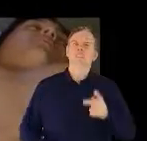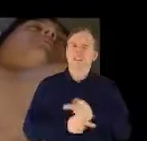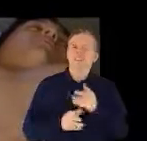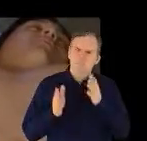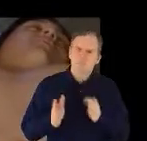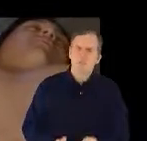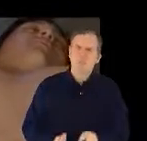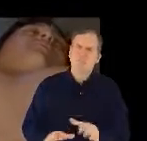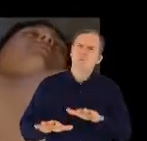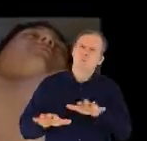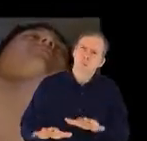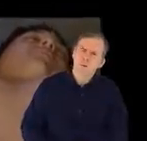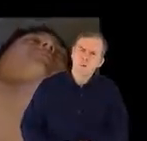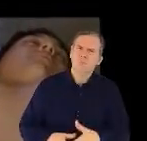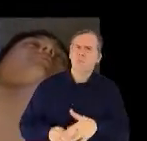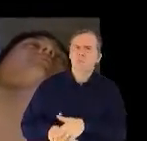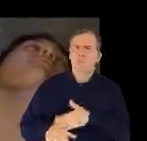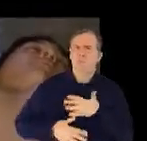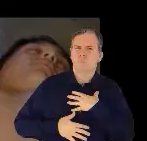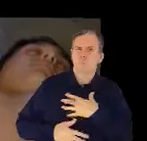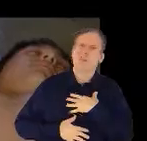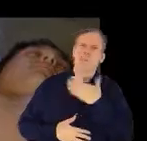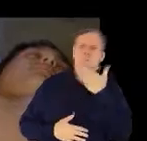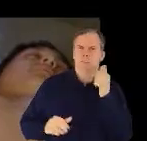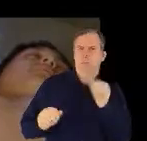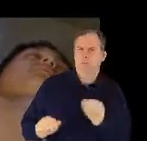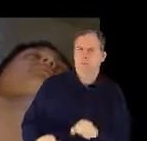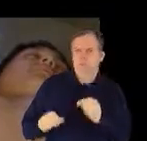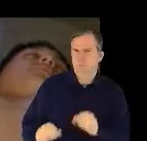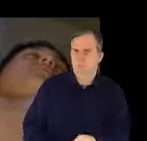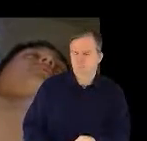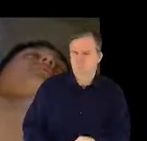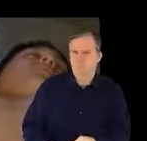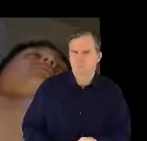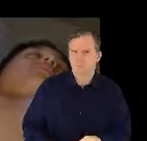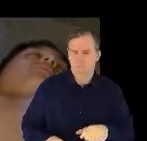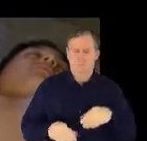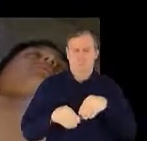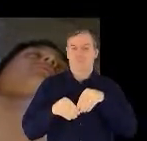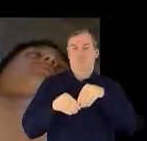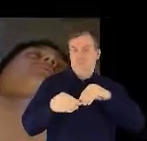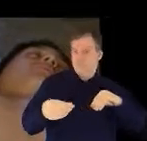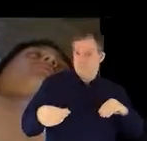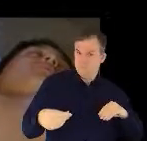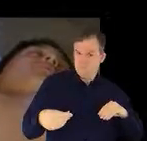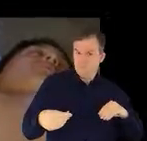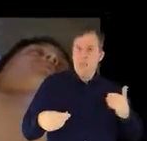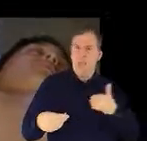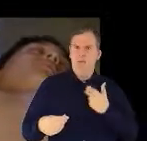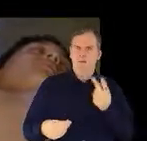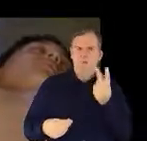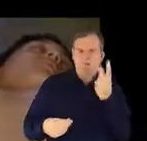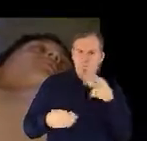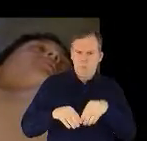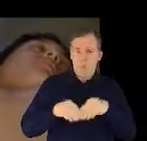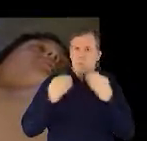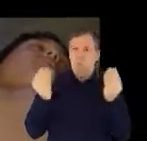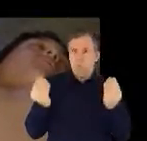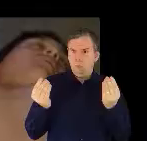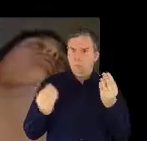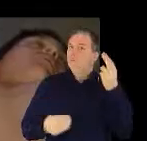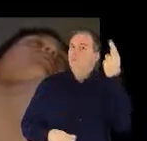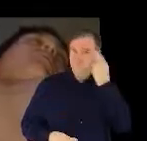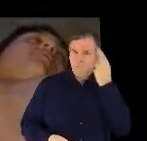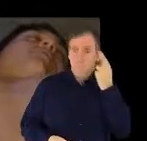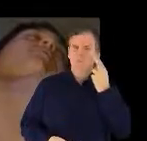Try to keep your patient as calm as possible. Try to get them to slow their breathing down the best you can. When I open this up, I've got two